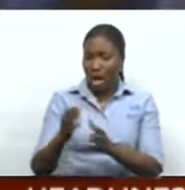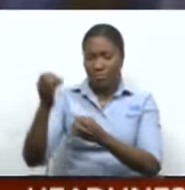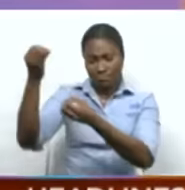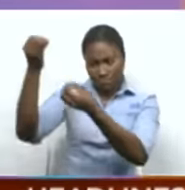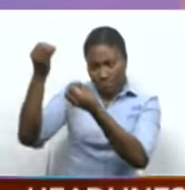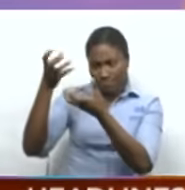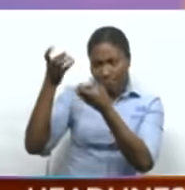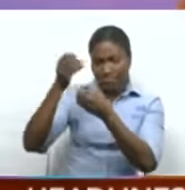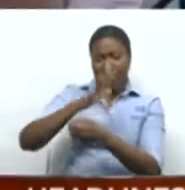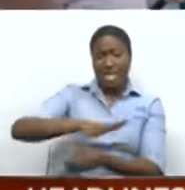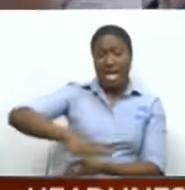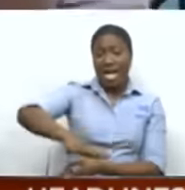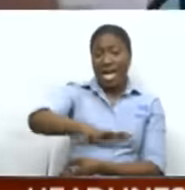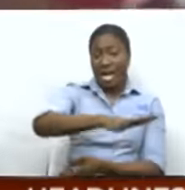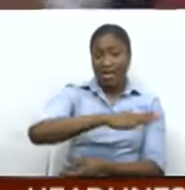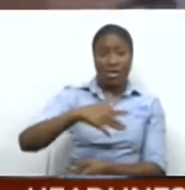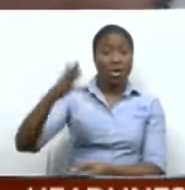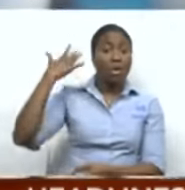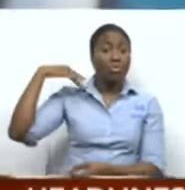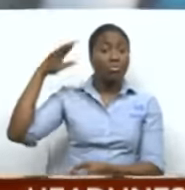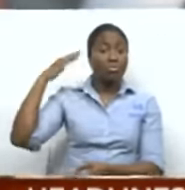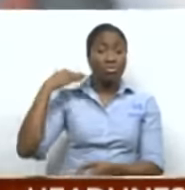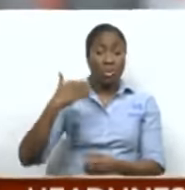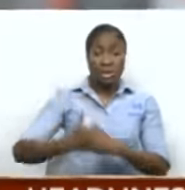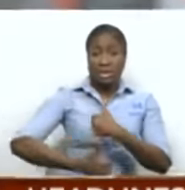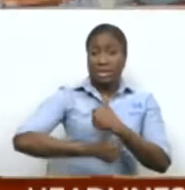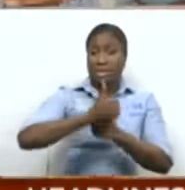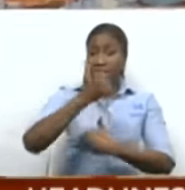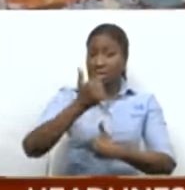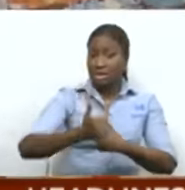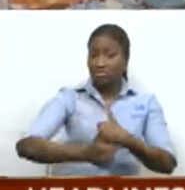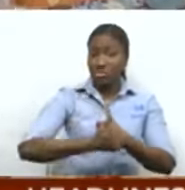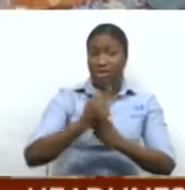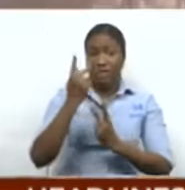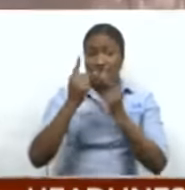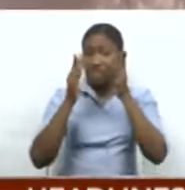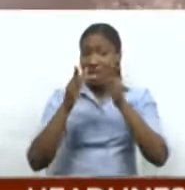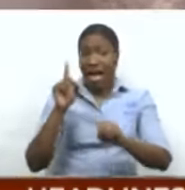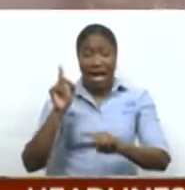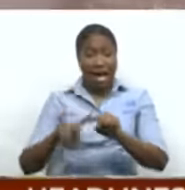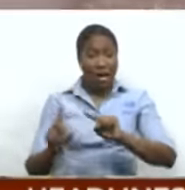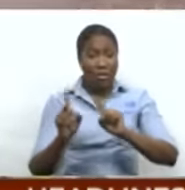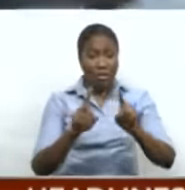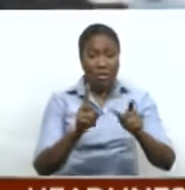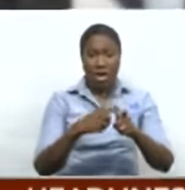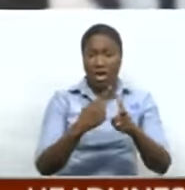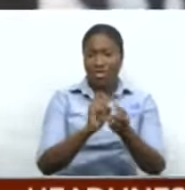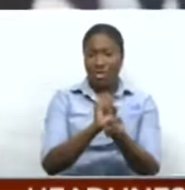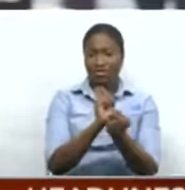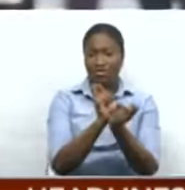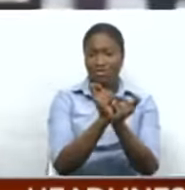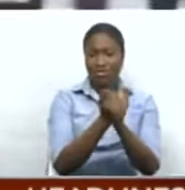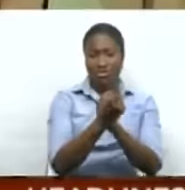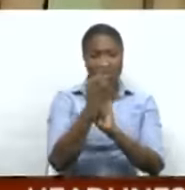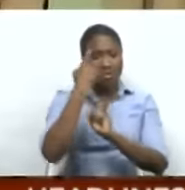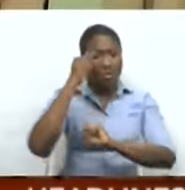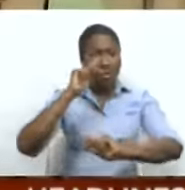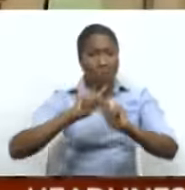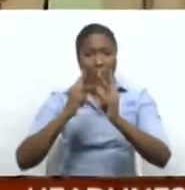area was transformed from one deemed dangerous for visitors into one of the many popular tourist spots.